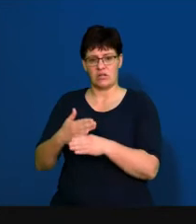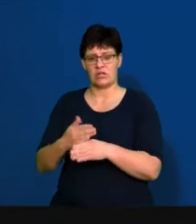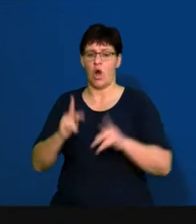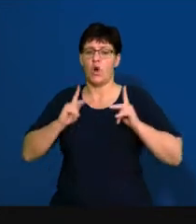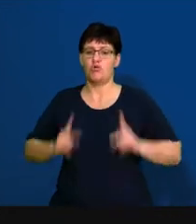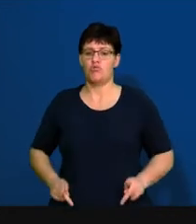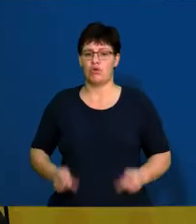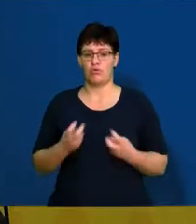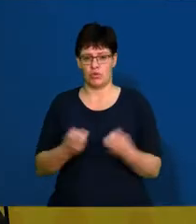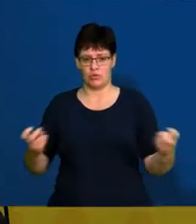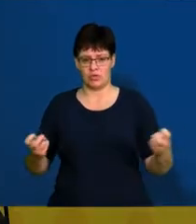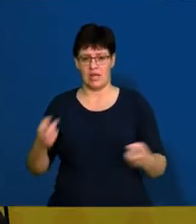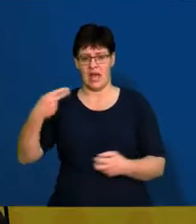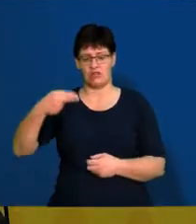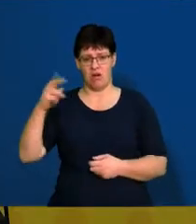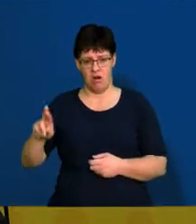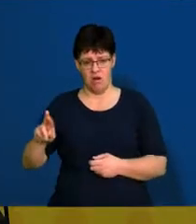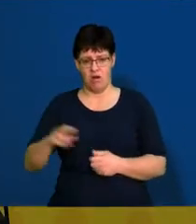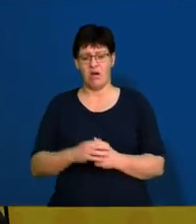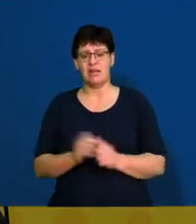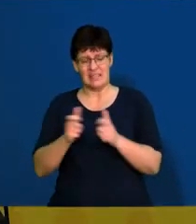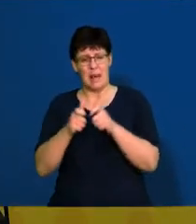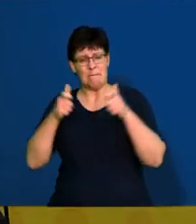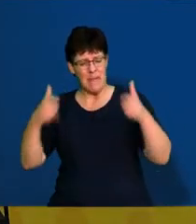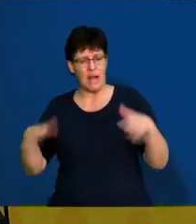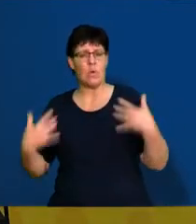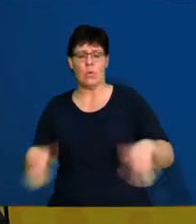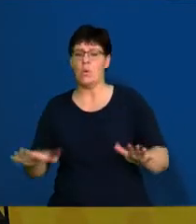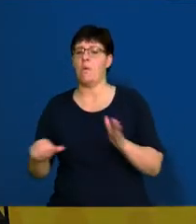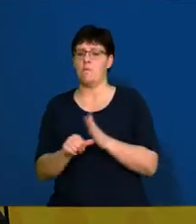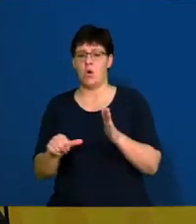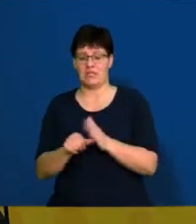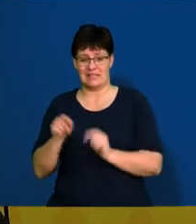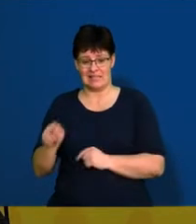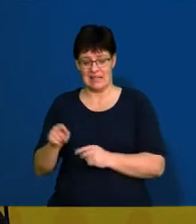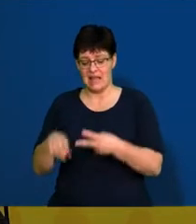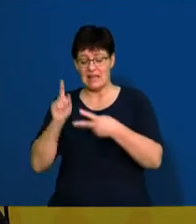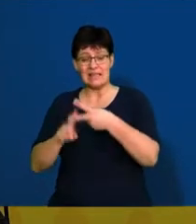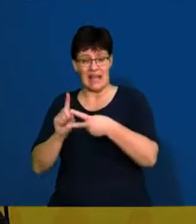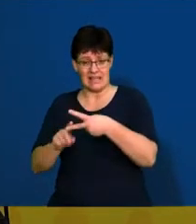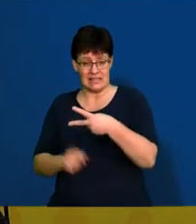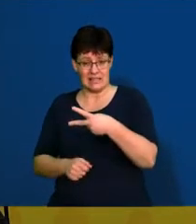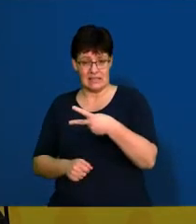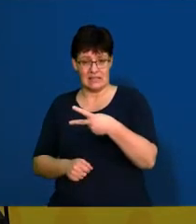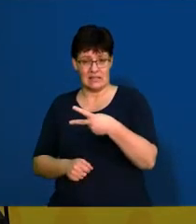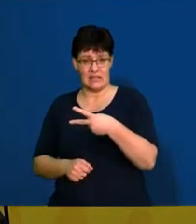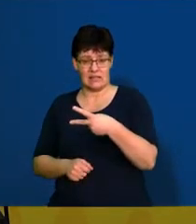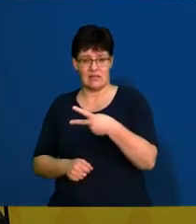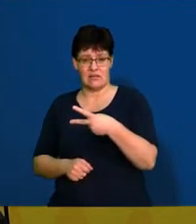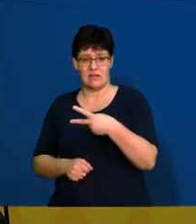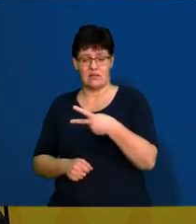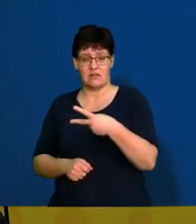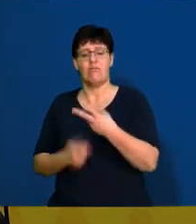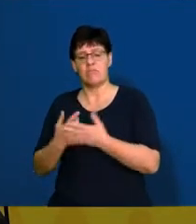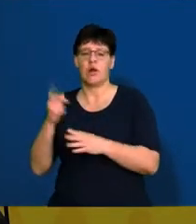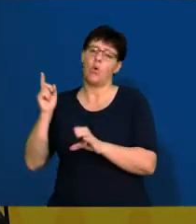resource function, quite a big, important function. And then the second one will be all about